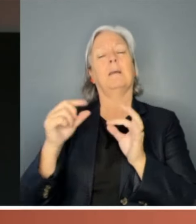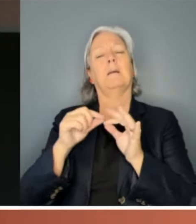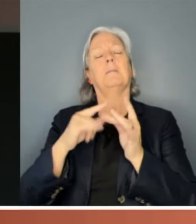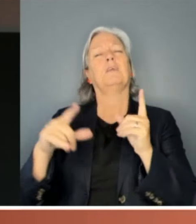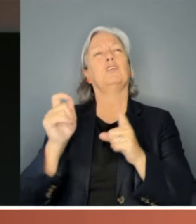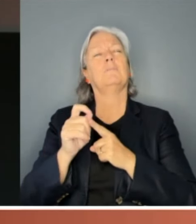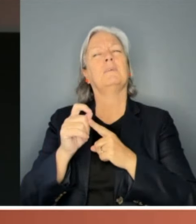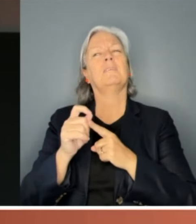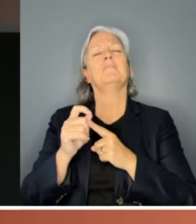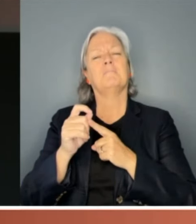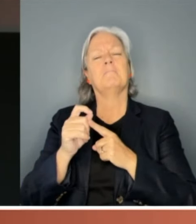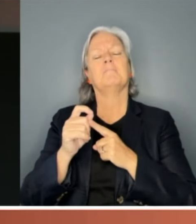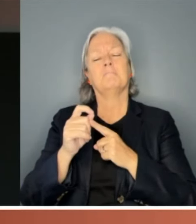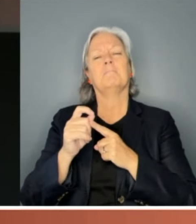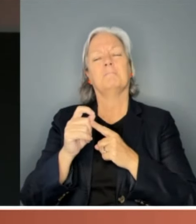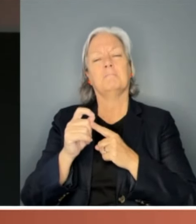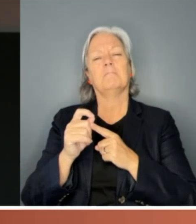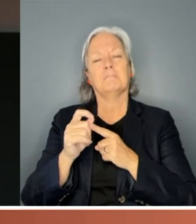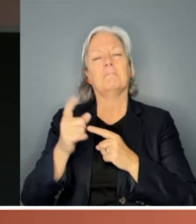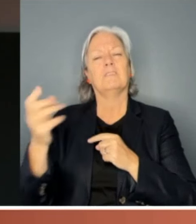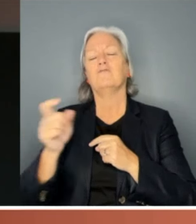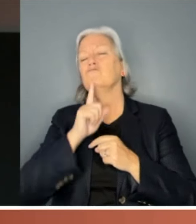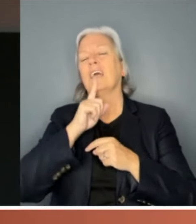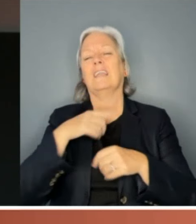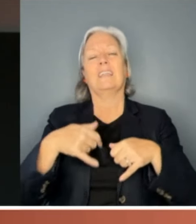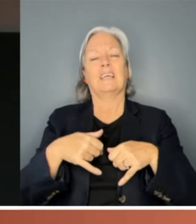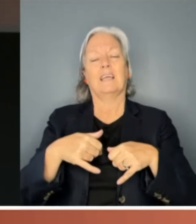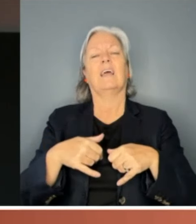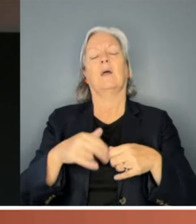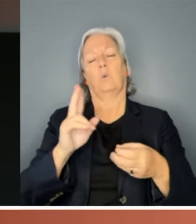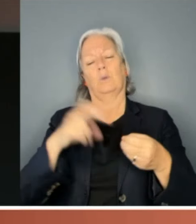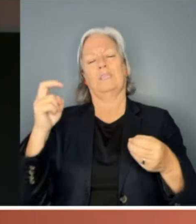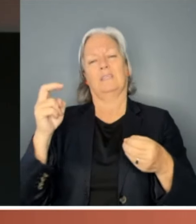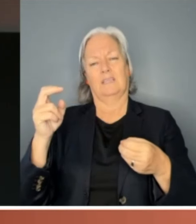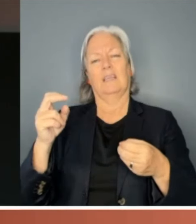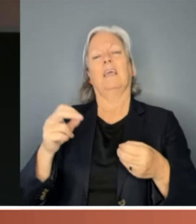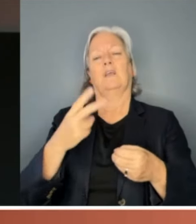those famous glittering red heels, quit and walked out the door in 2019.